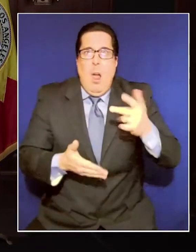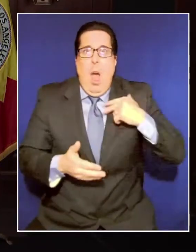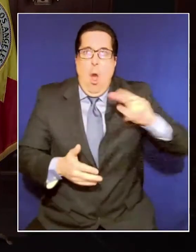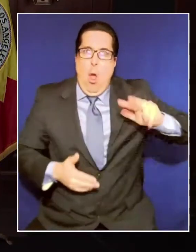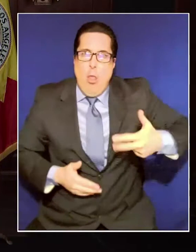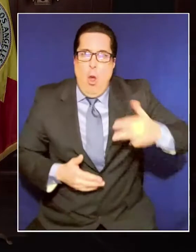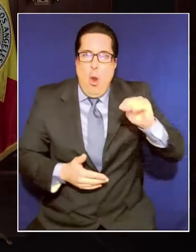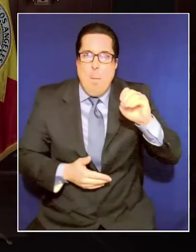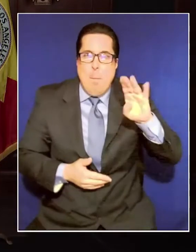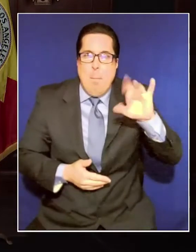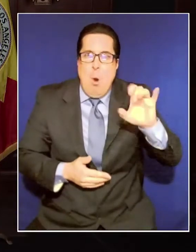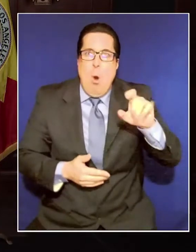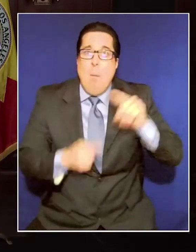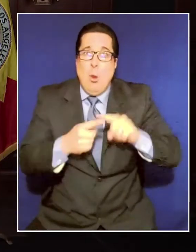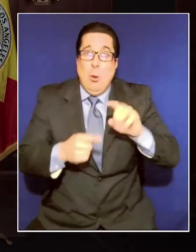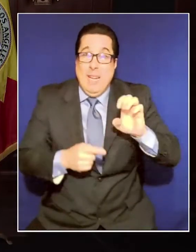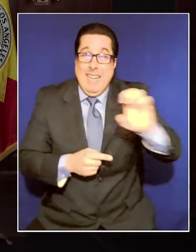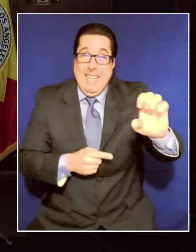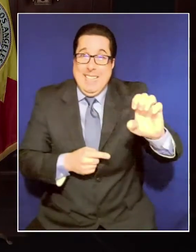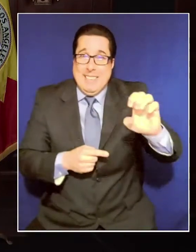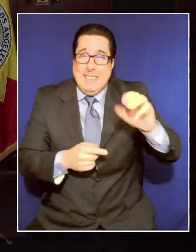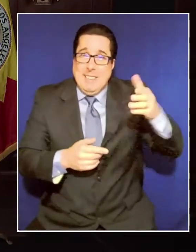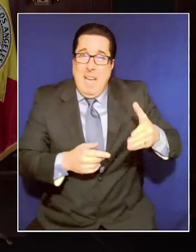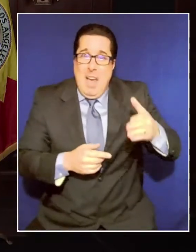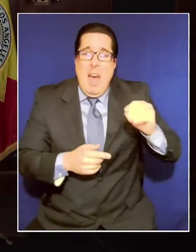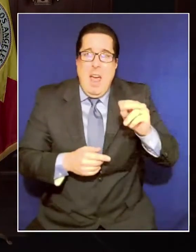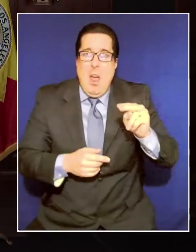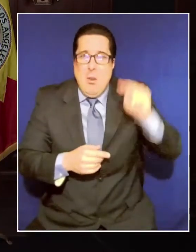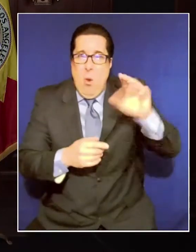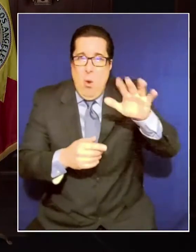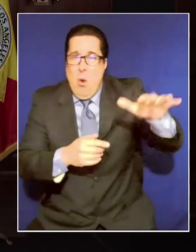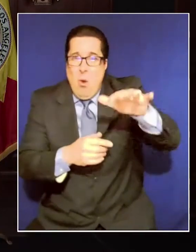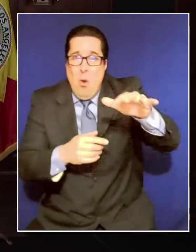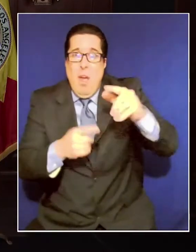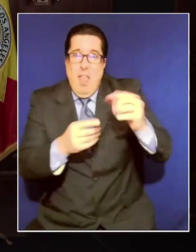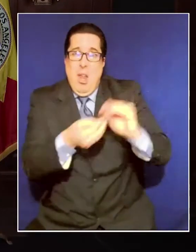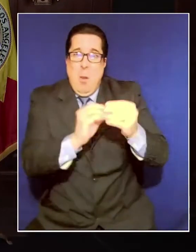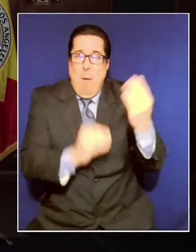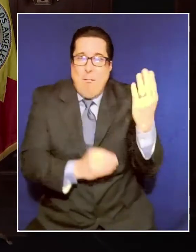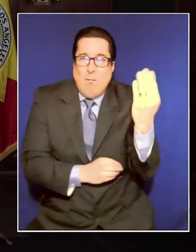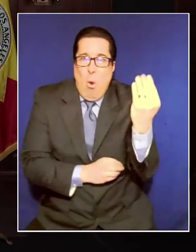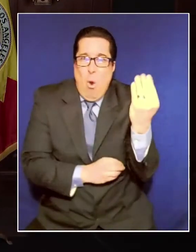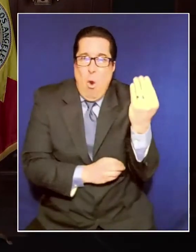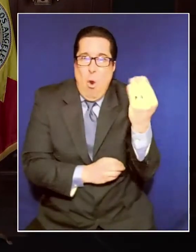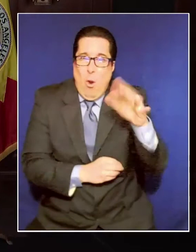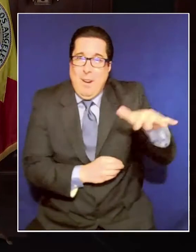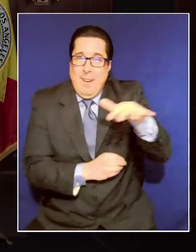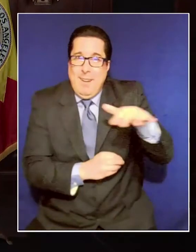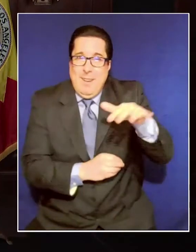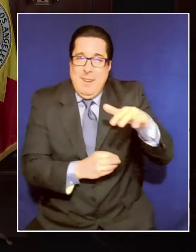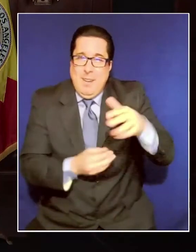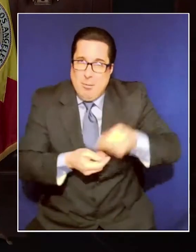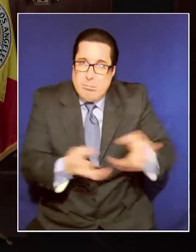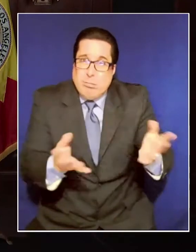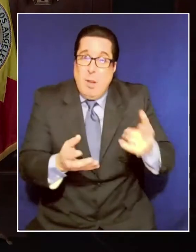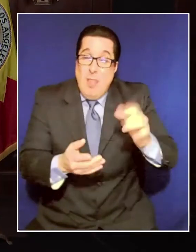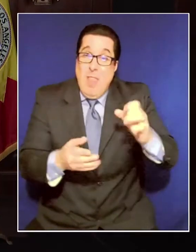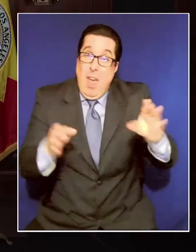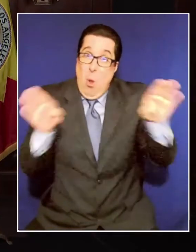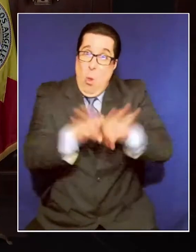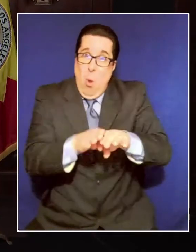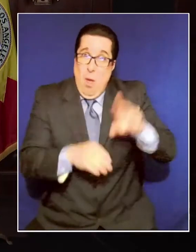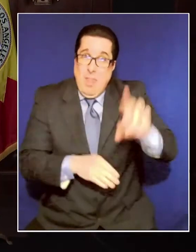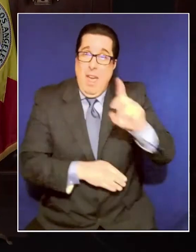northeast in Council District 14. Even with fewer vaccines and having to shut down Dodger Stadium, we will keep those